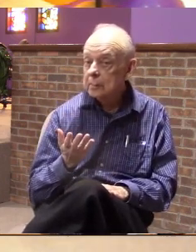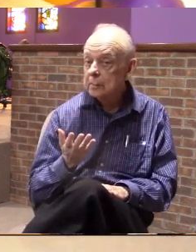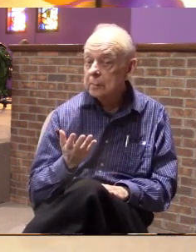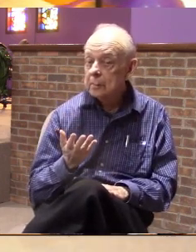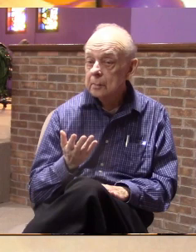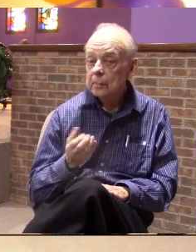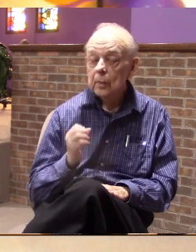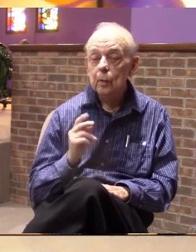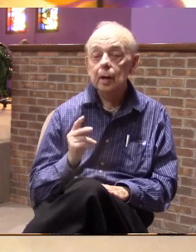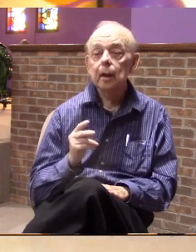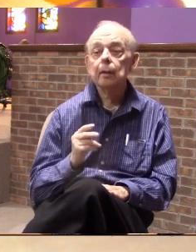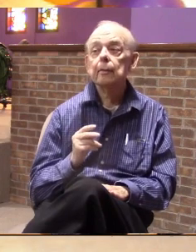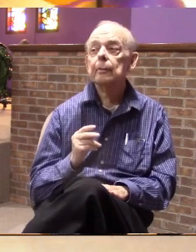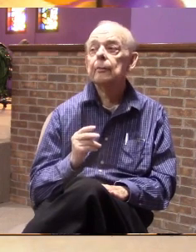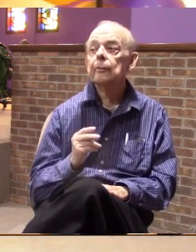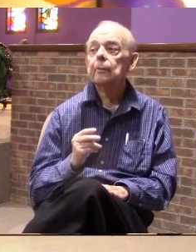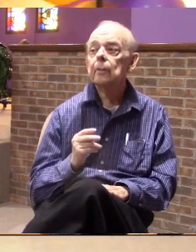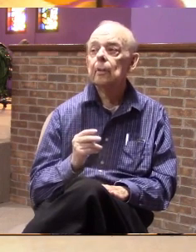okay